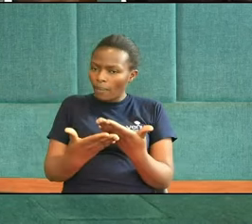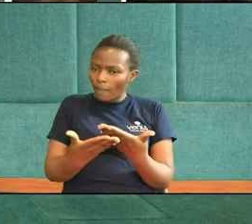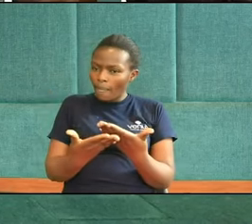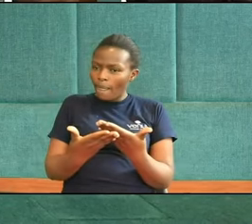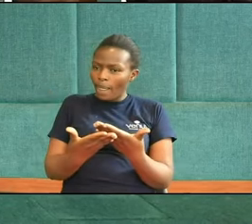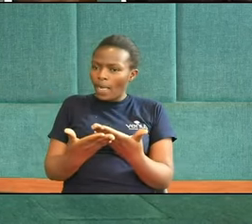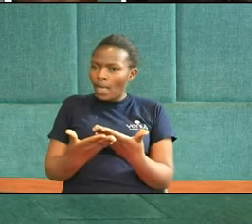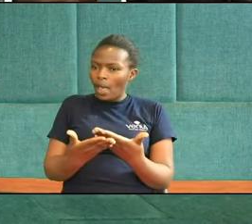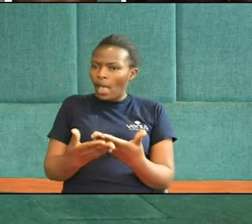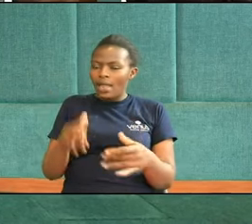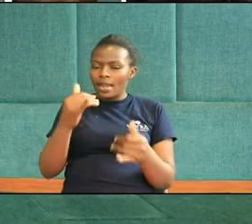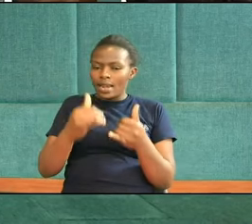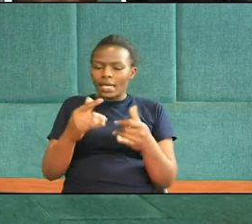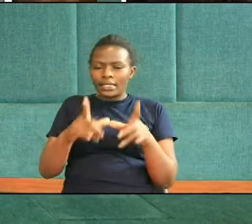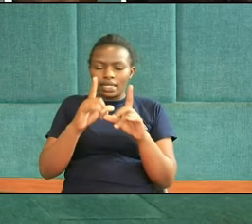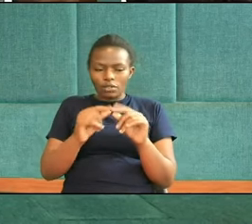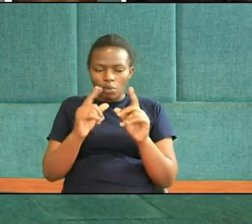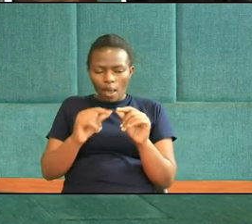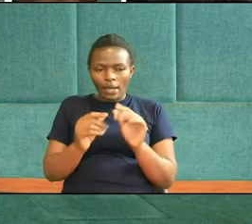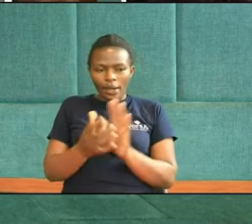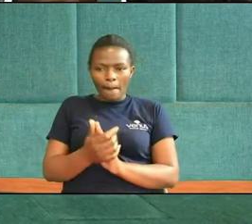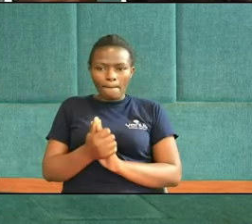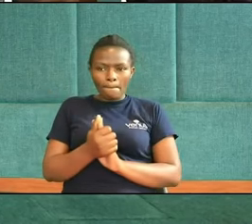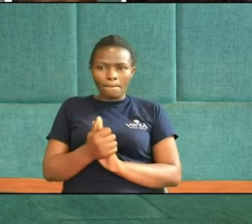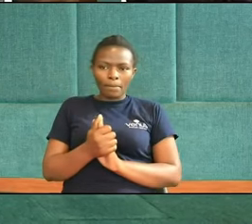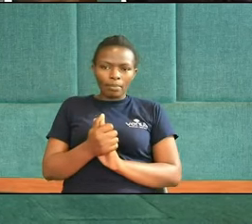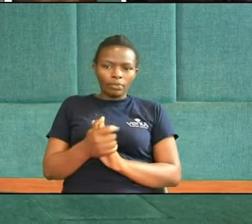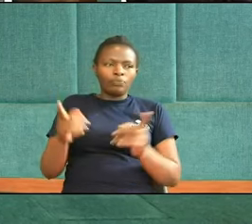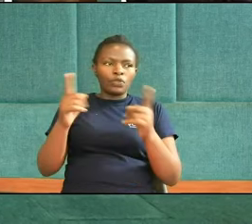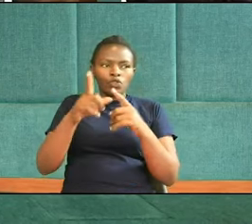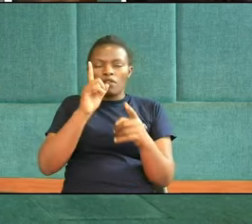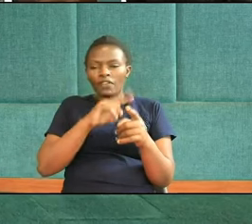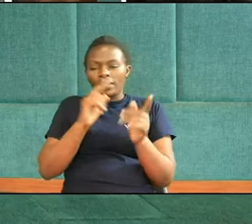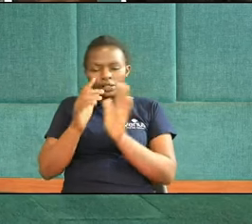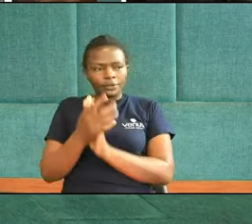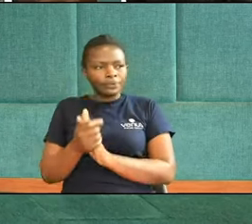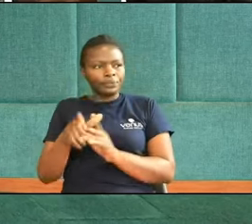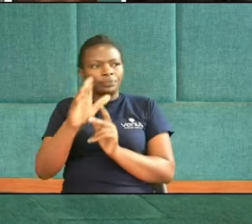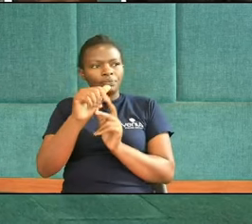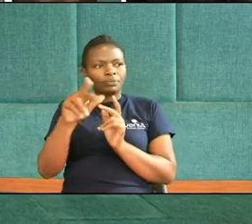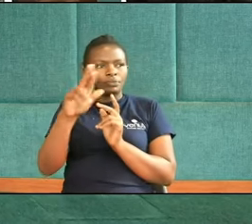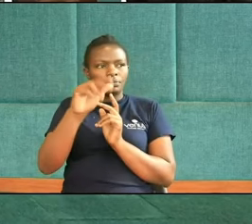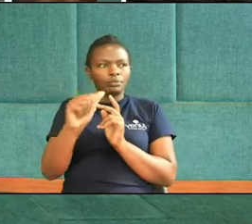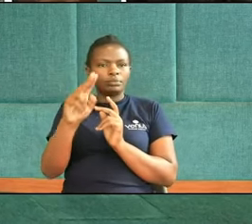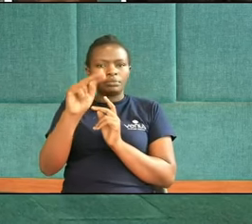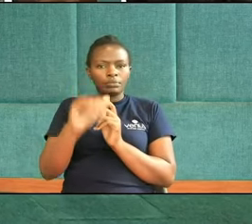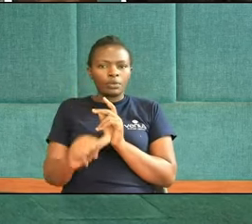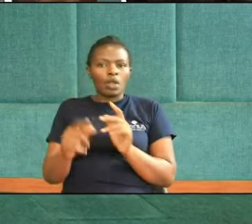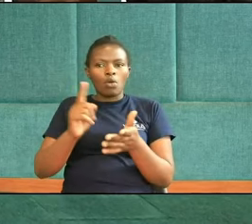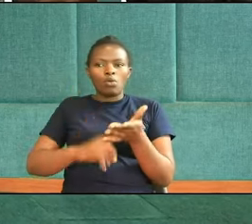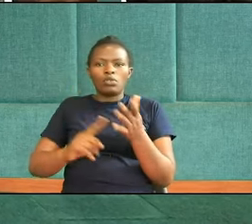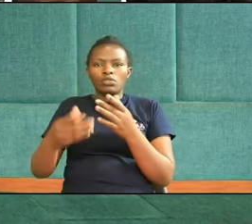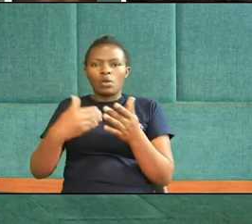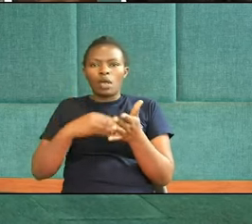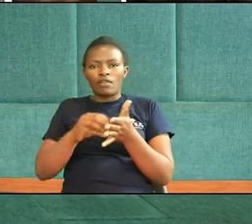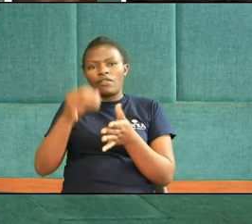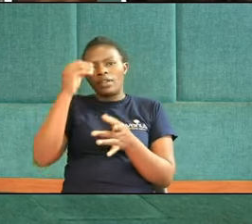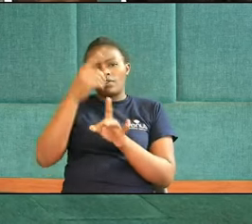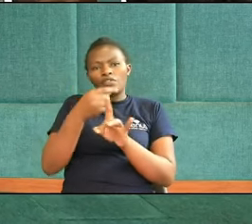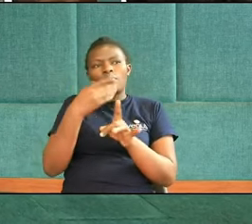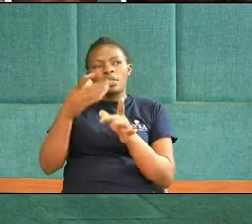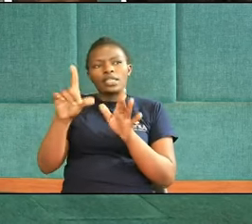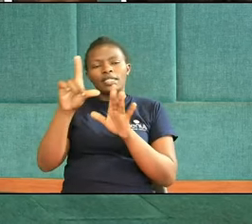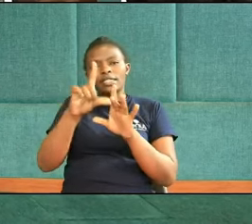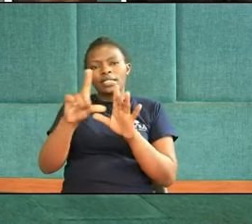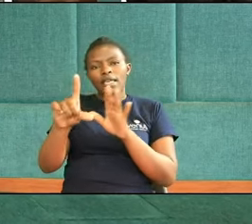conclude We'll start At my extreme left Over there With Arianna Arianna Tell us What have you learned From this lesson And what do you want The viewer to take